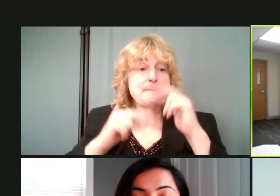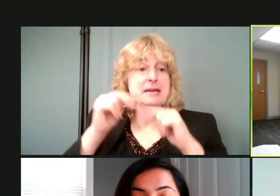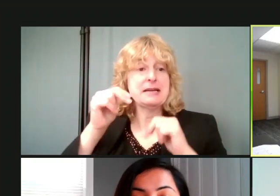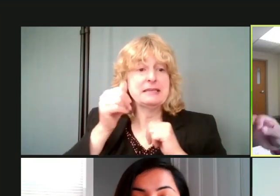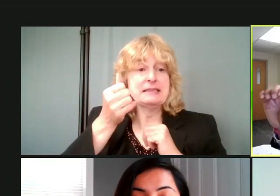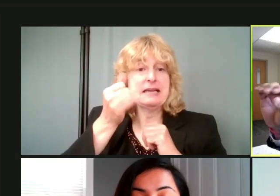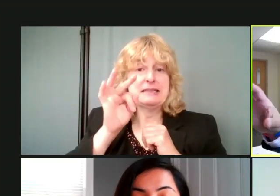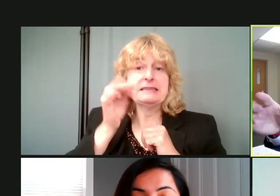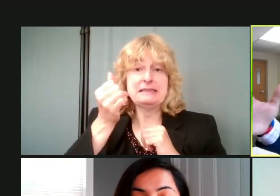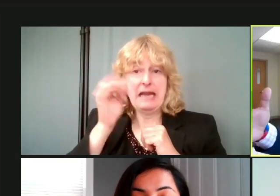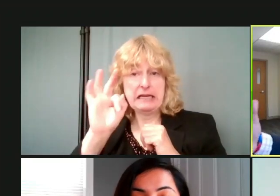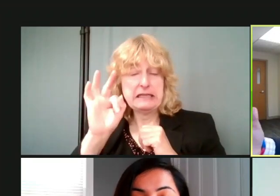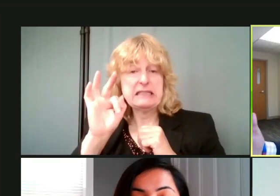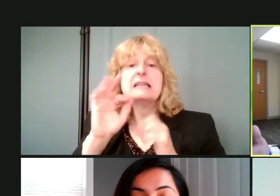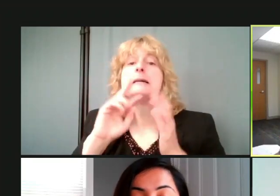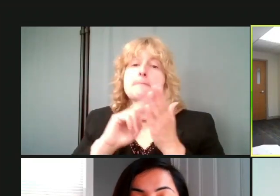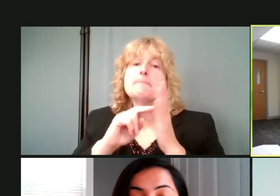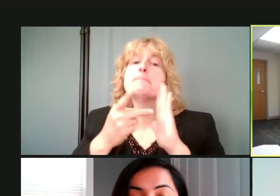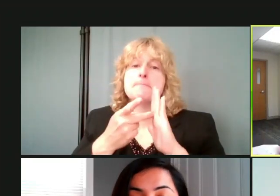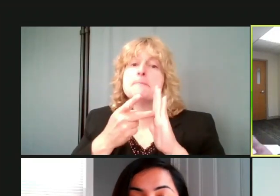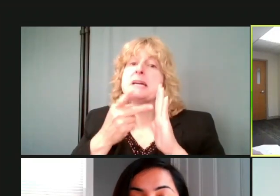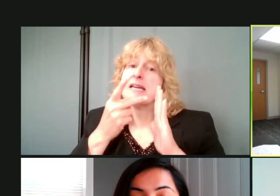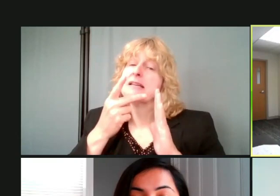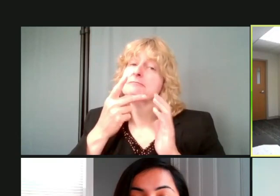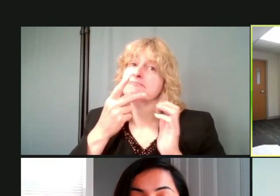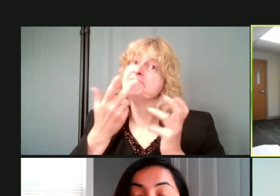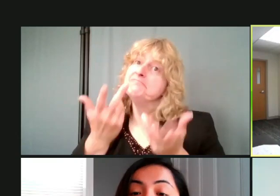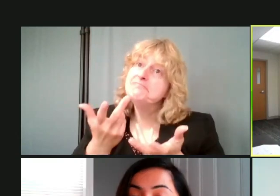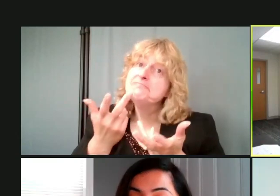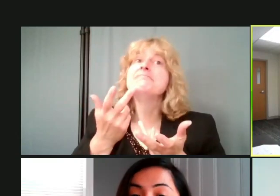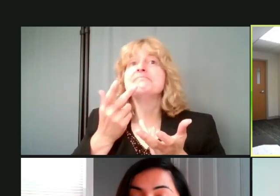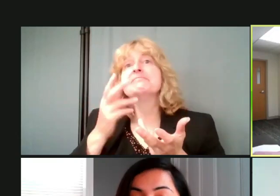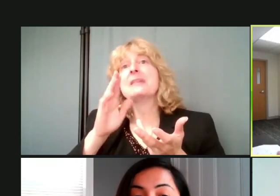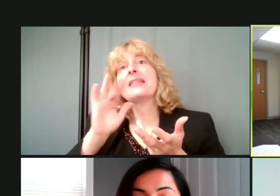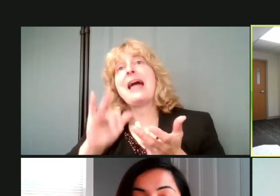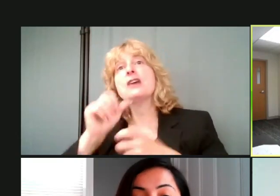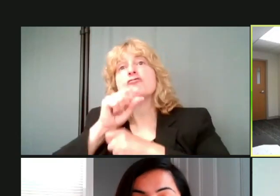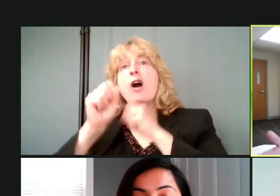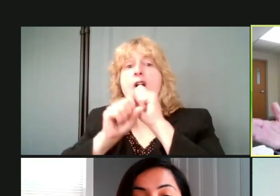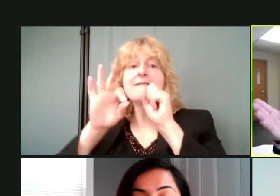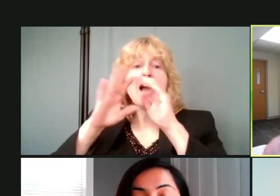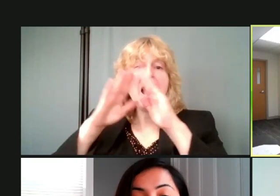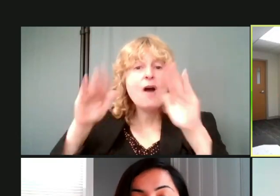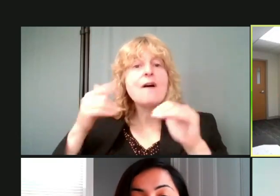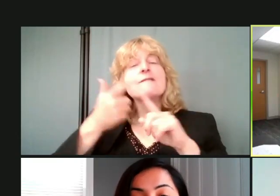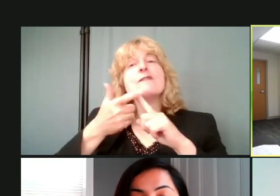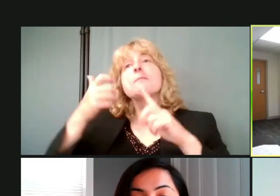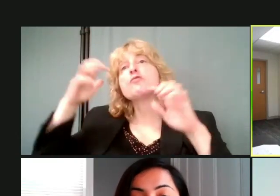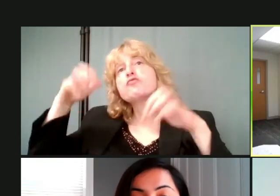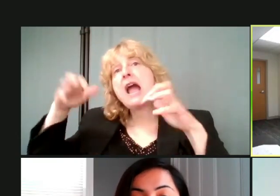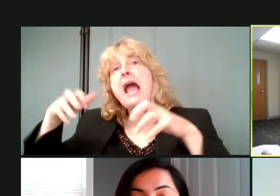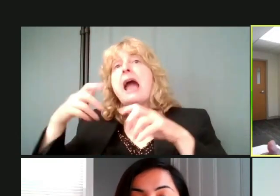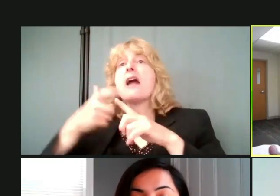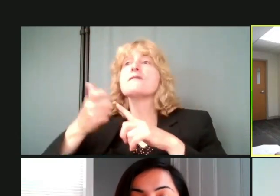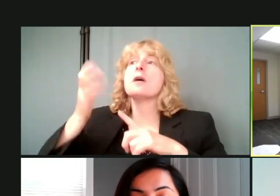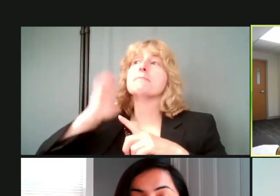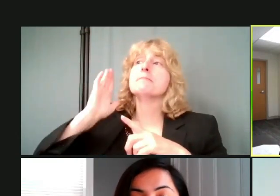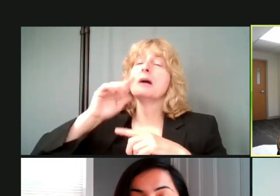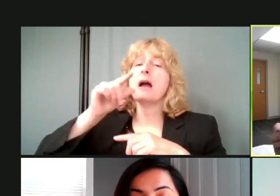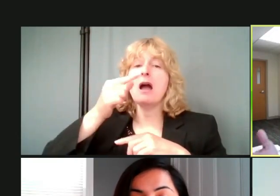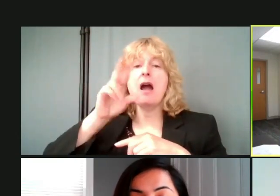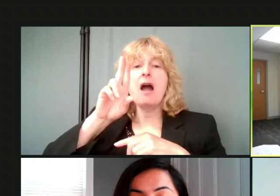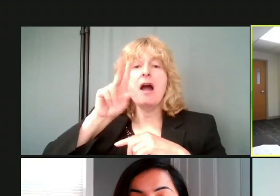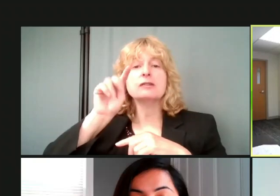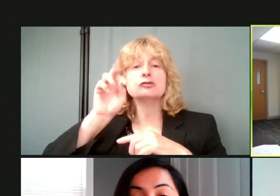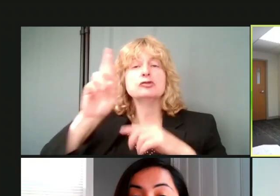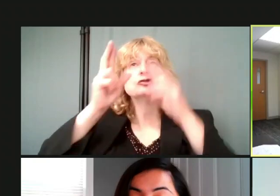that in, in, in the structure of the house from rain, you know, um, the gutters and those things that, that there's moisture that has been in there